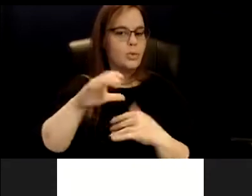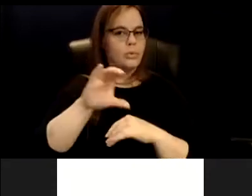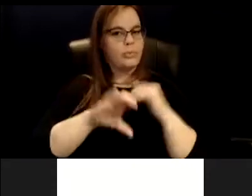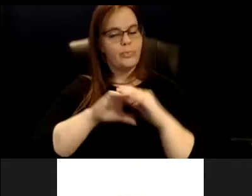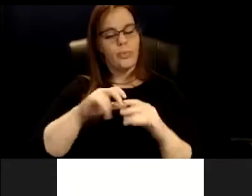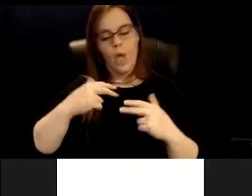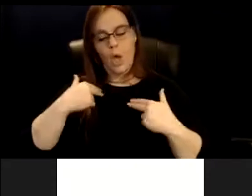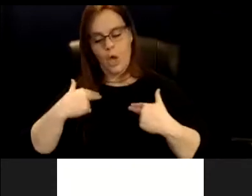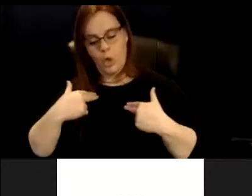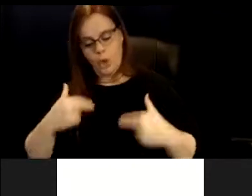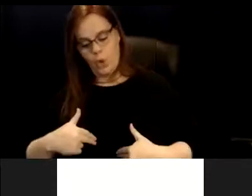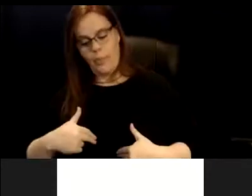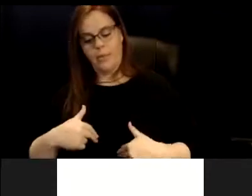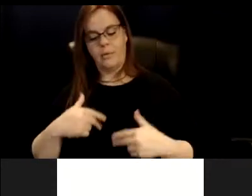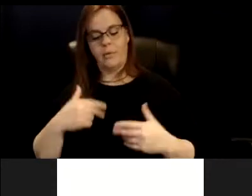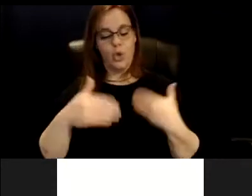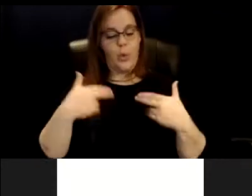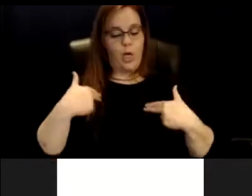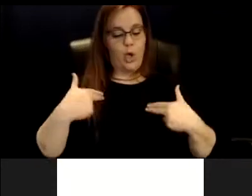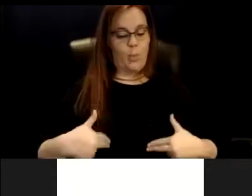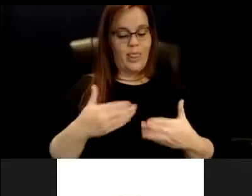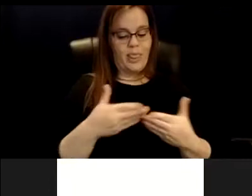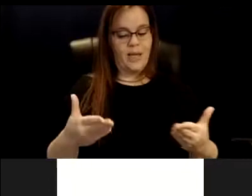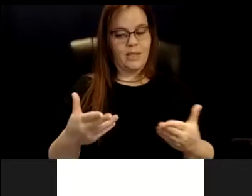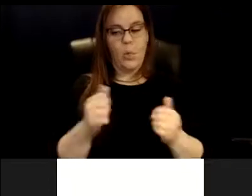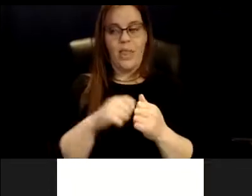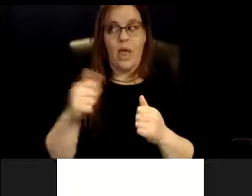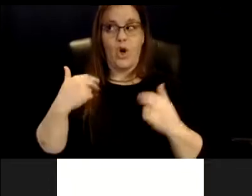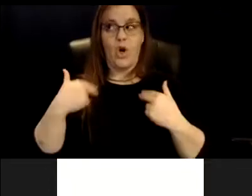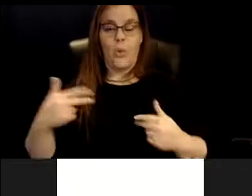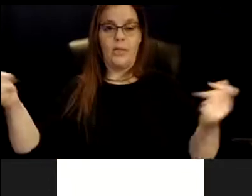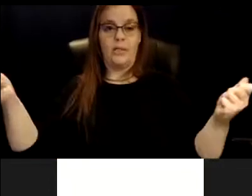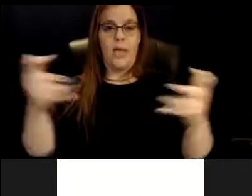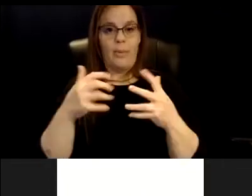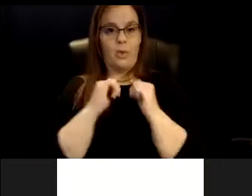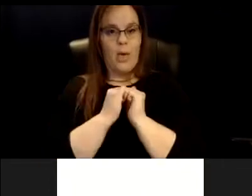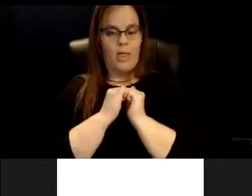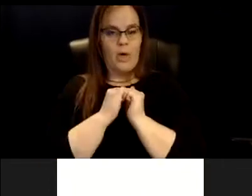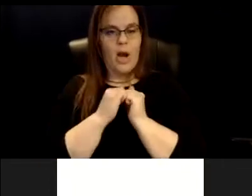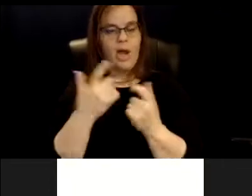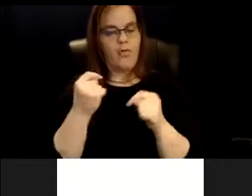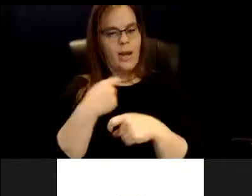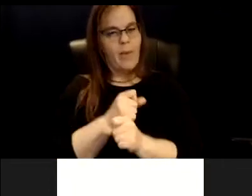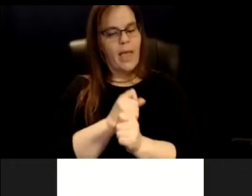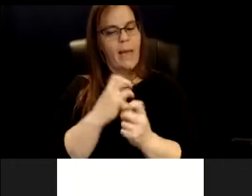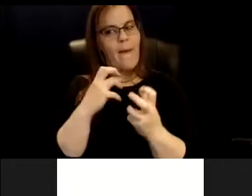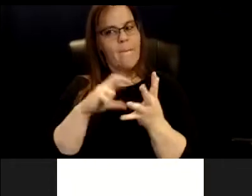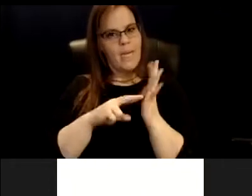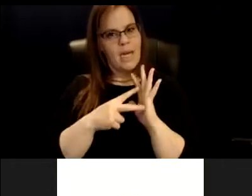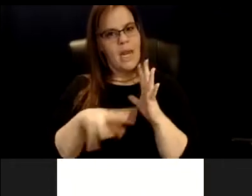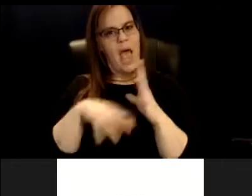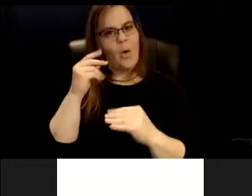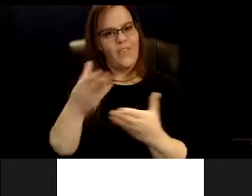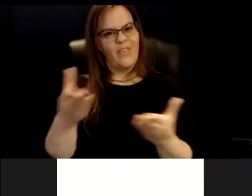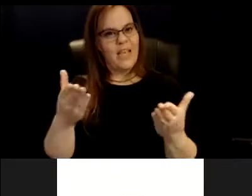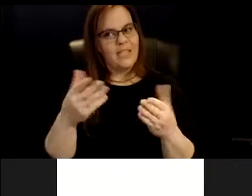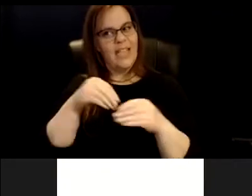other humans come together and make meaning out of things in the world that they don't collectively understand. So, and we